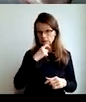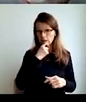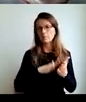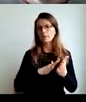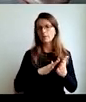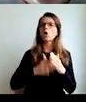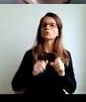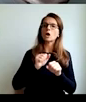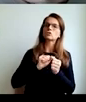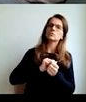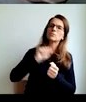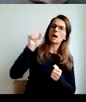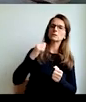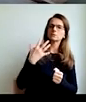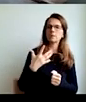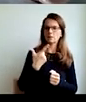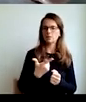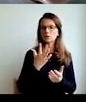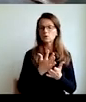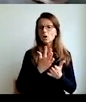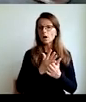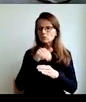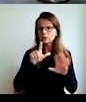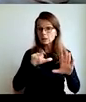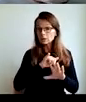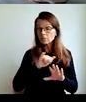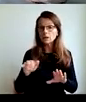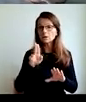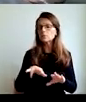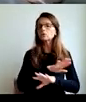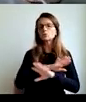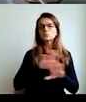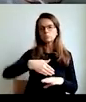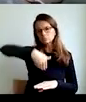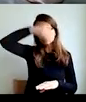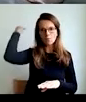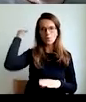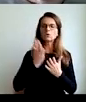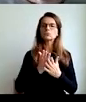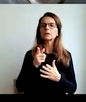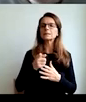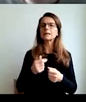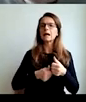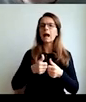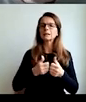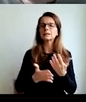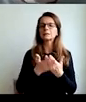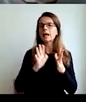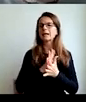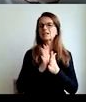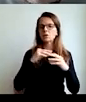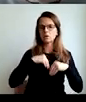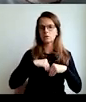The average worker experiences career burnout by the age of 32. And this is